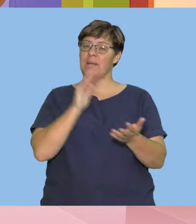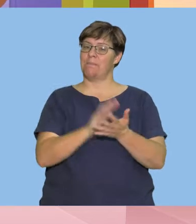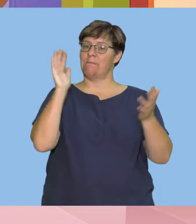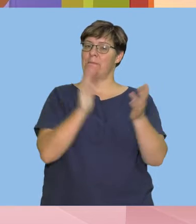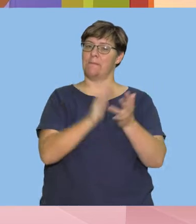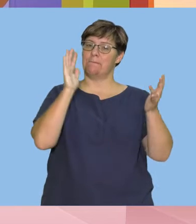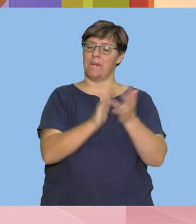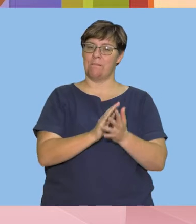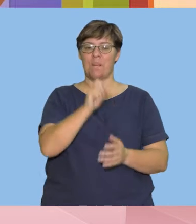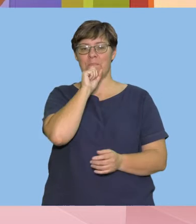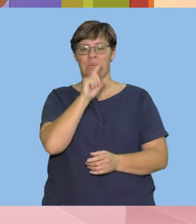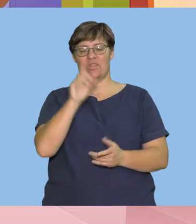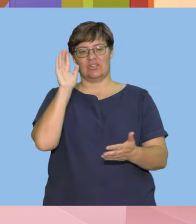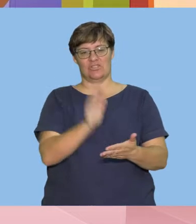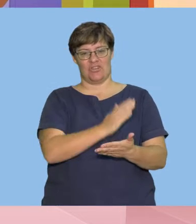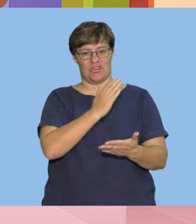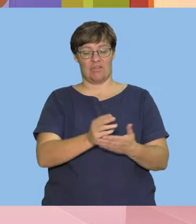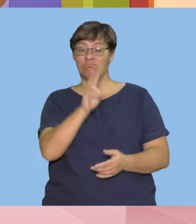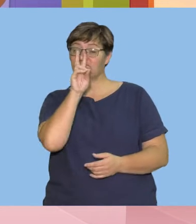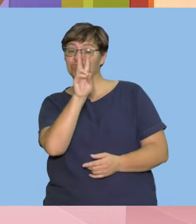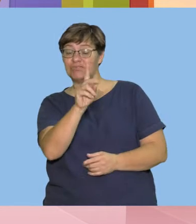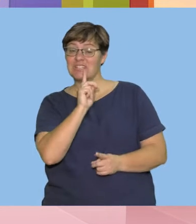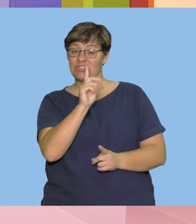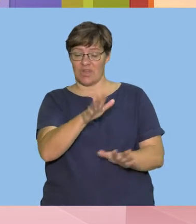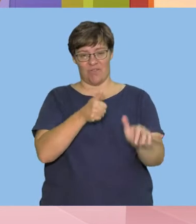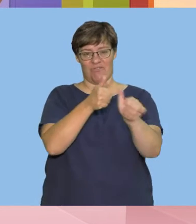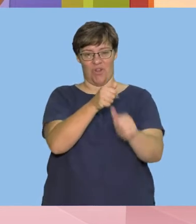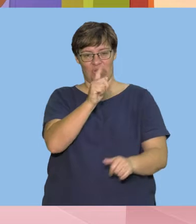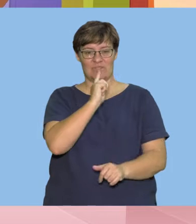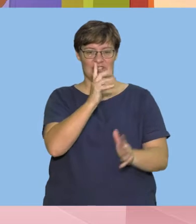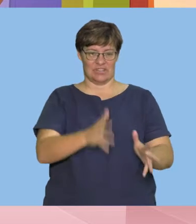sing the birthday song. Watch your teacher and follow the actions.